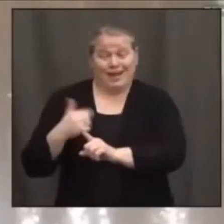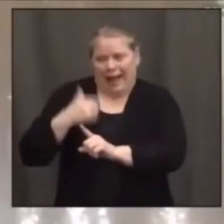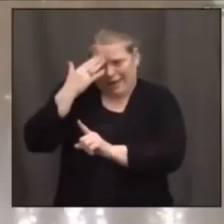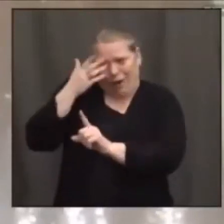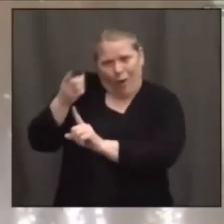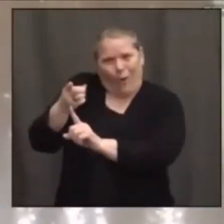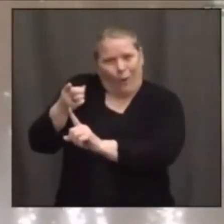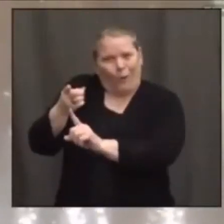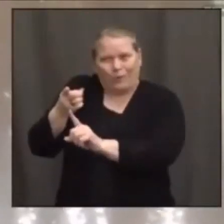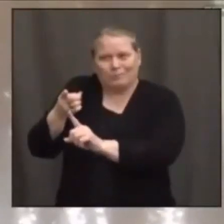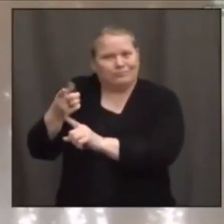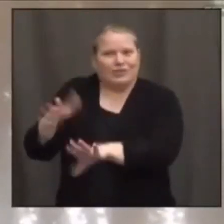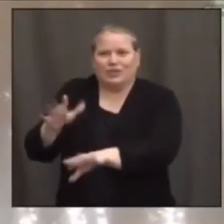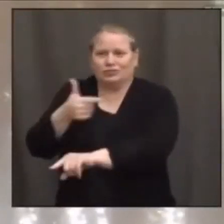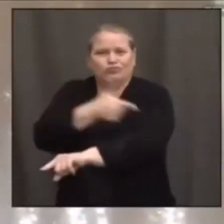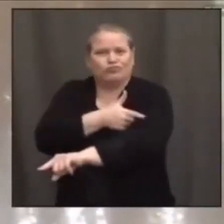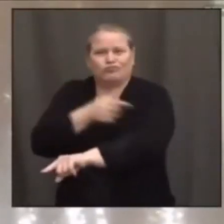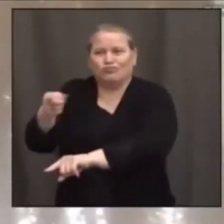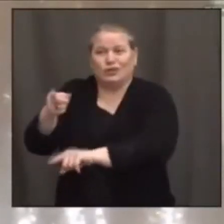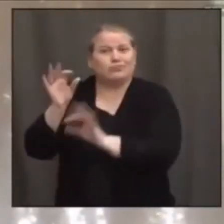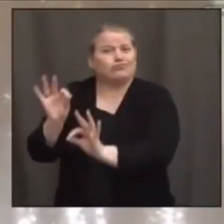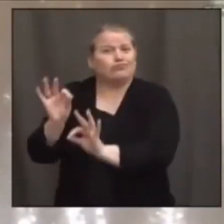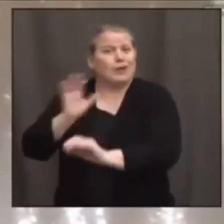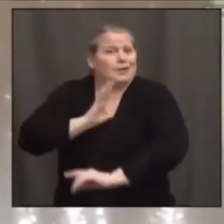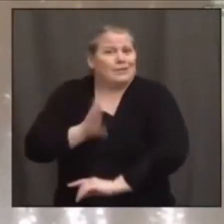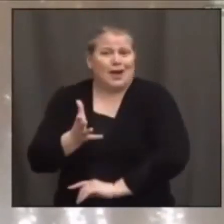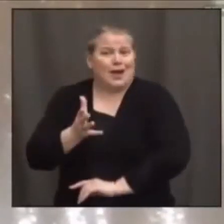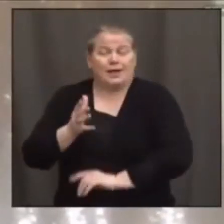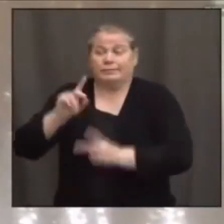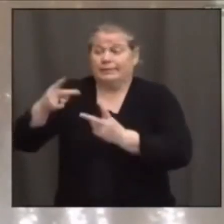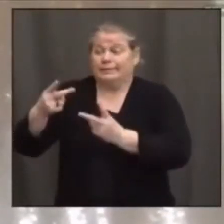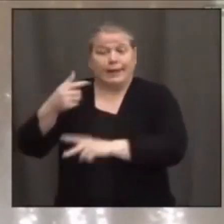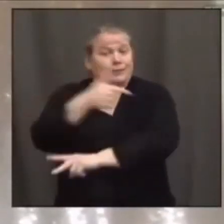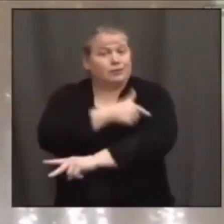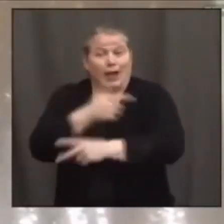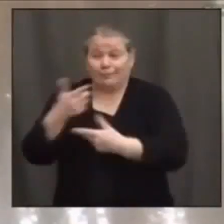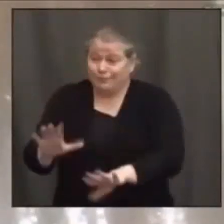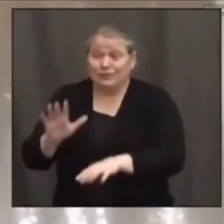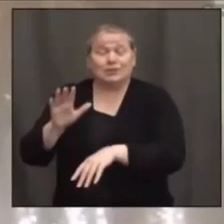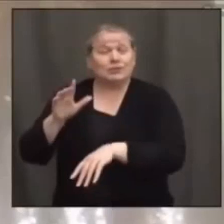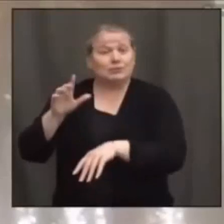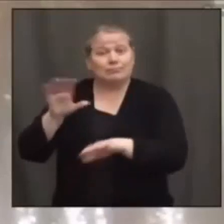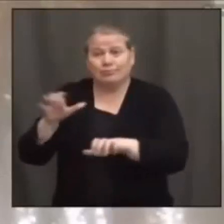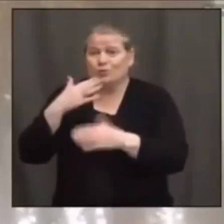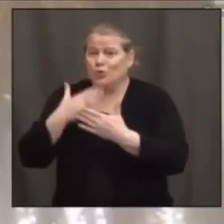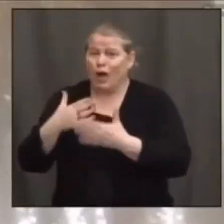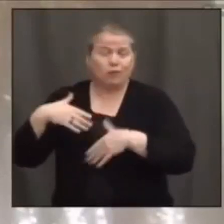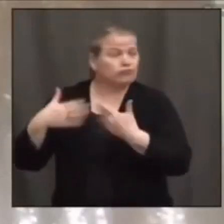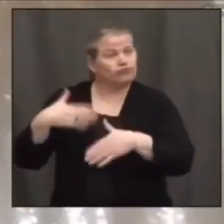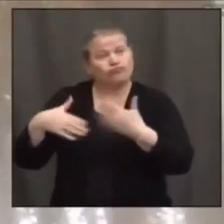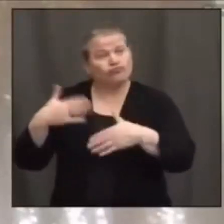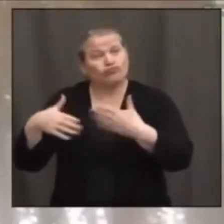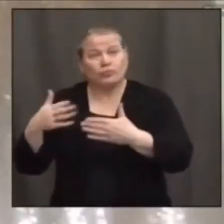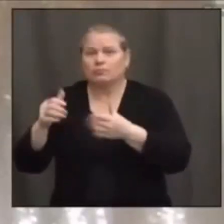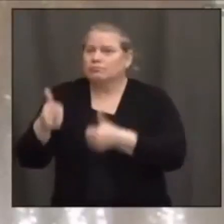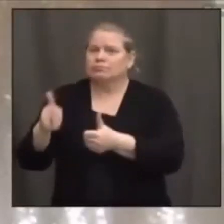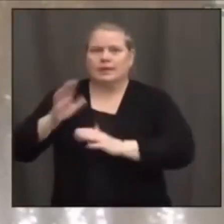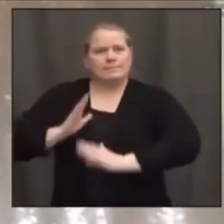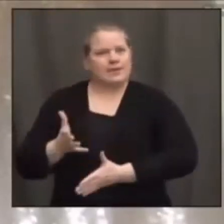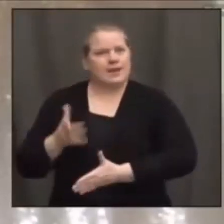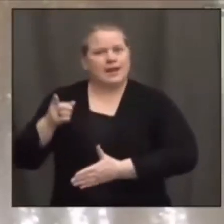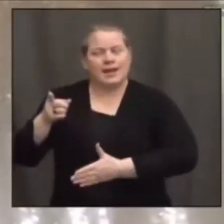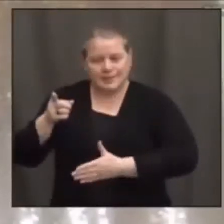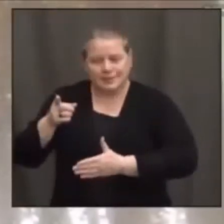that has been vaccinated and gotten his second shot, and he's doing well. And, you know, and I just